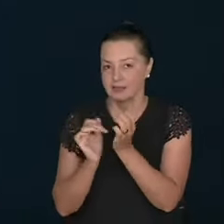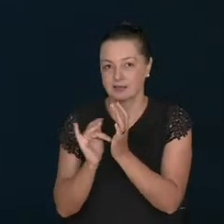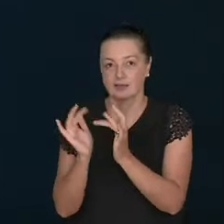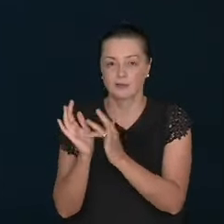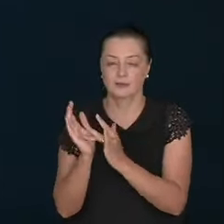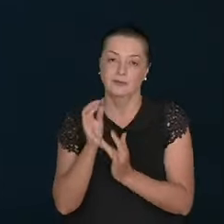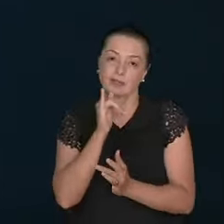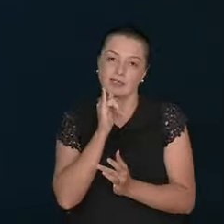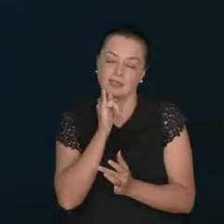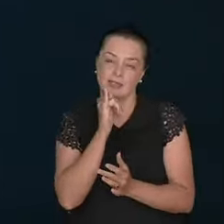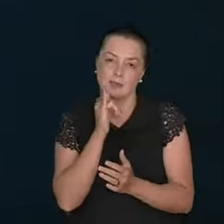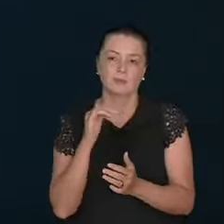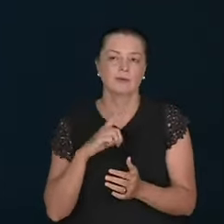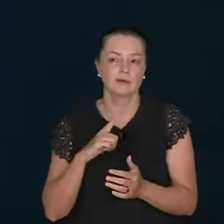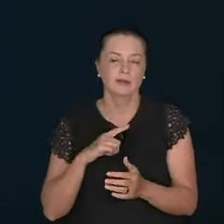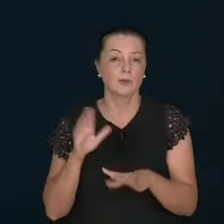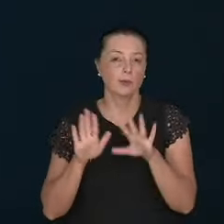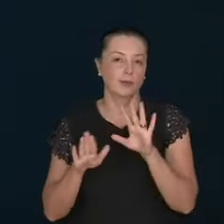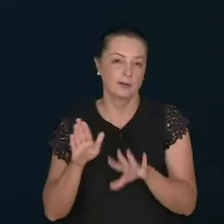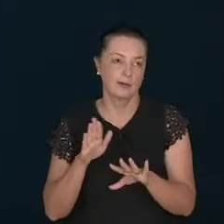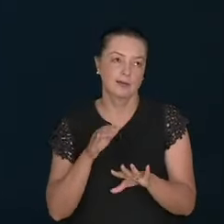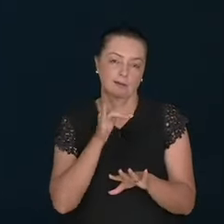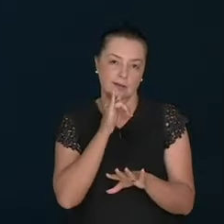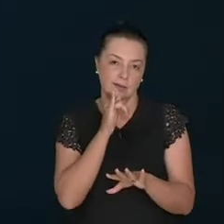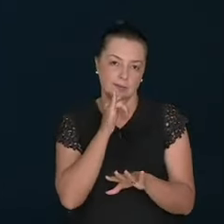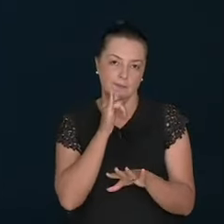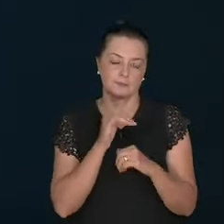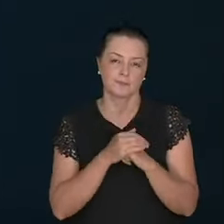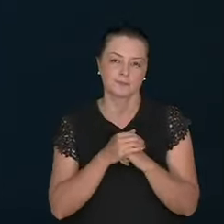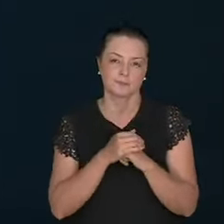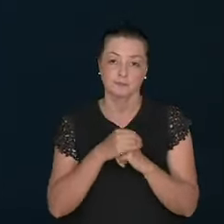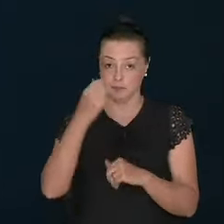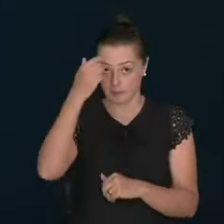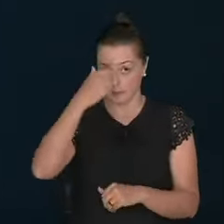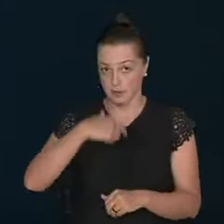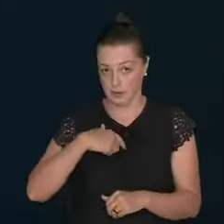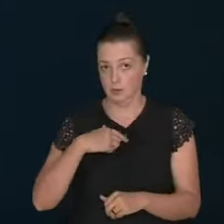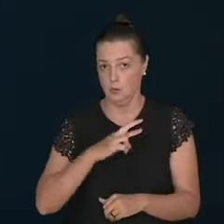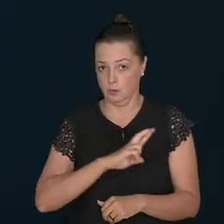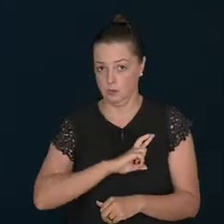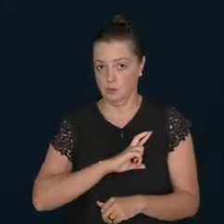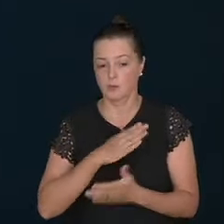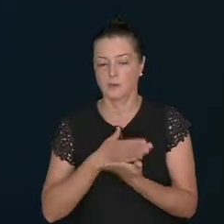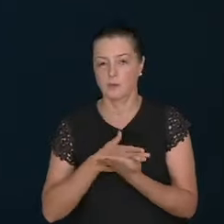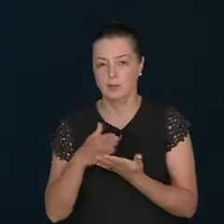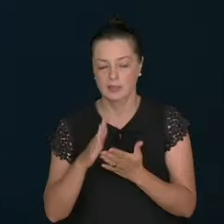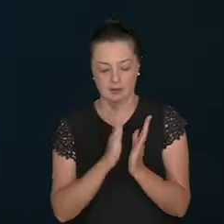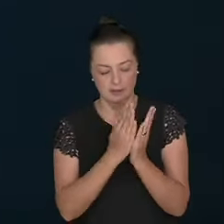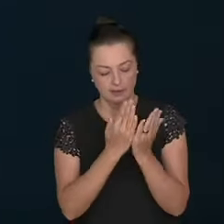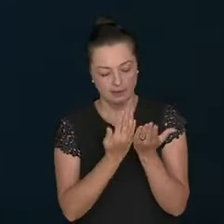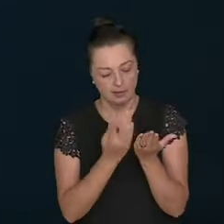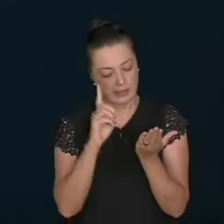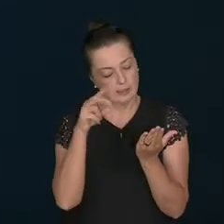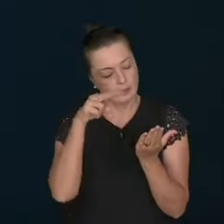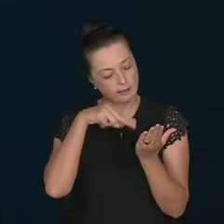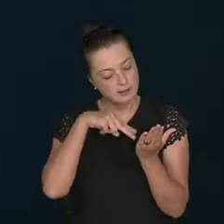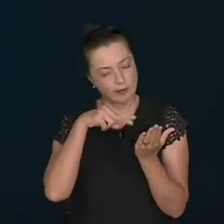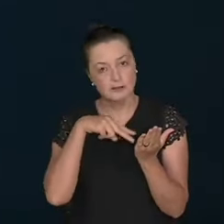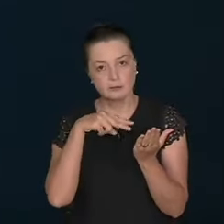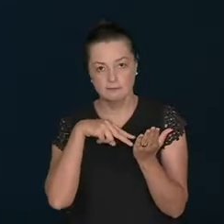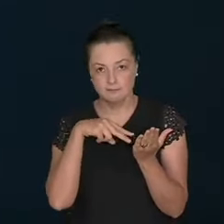convert, we are careful. Like my example, when I started to read the Bible,